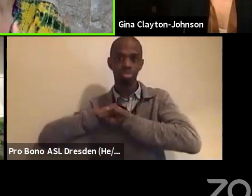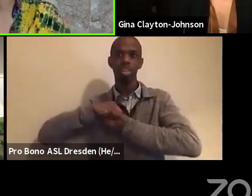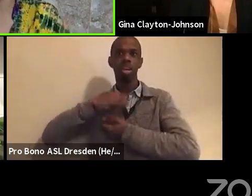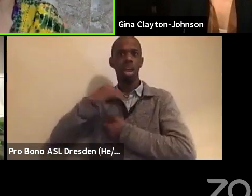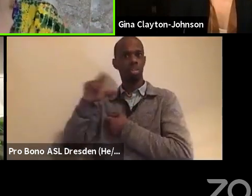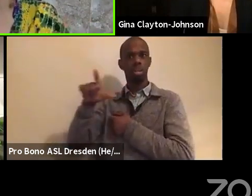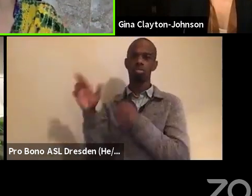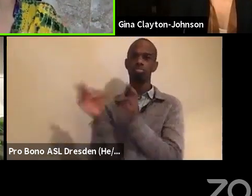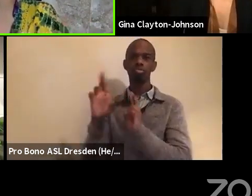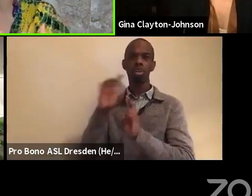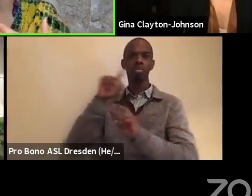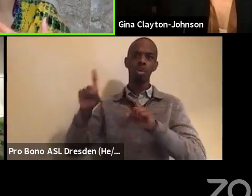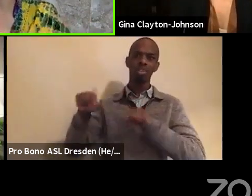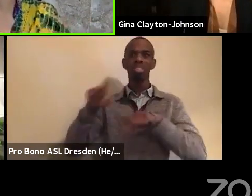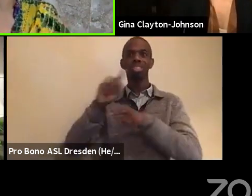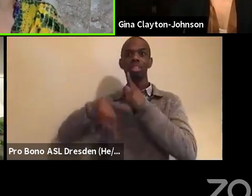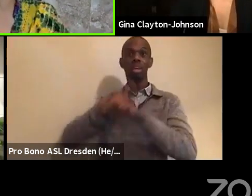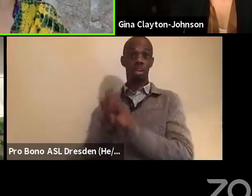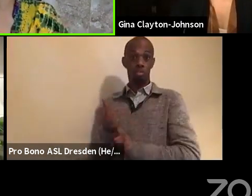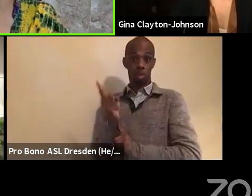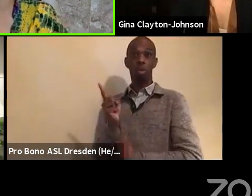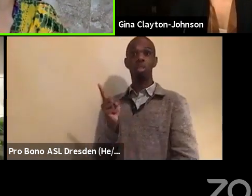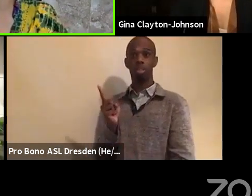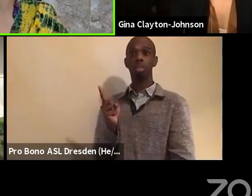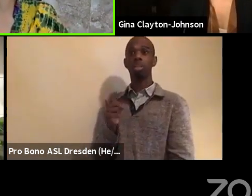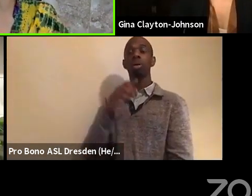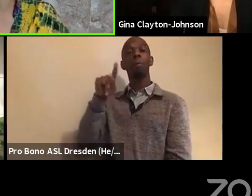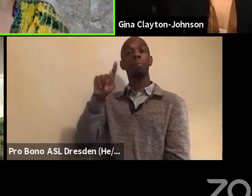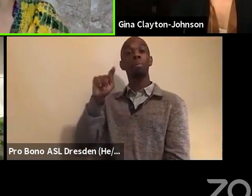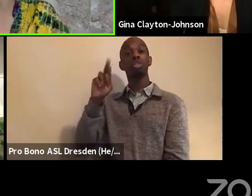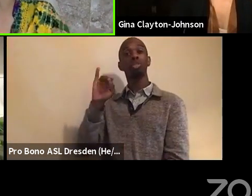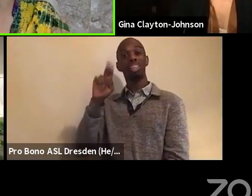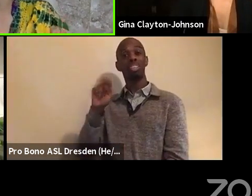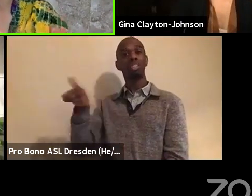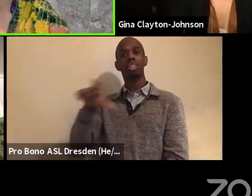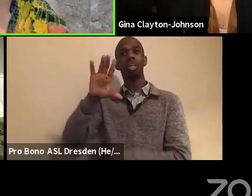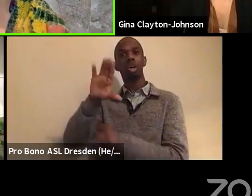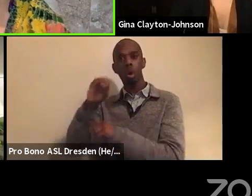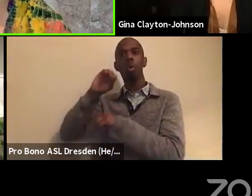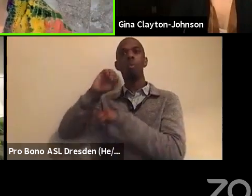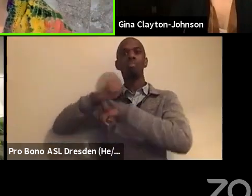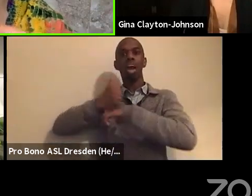Colors is co-founder of Black Lives Matter, also